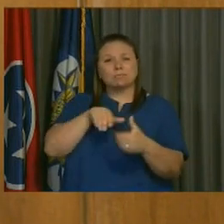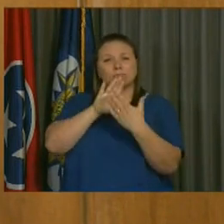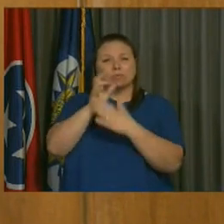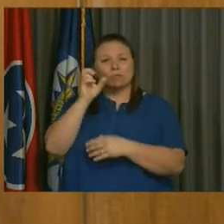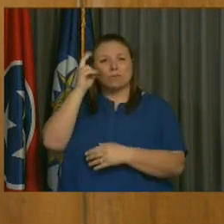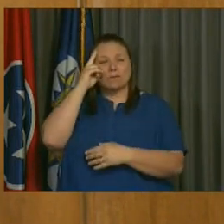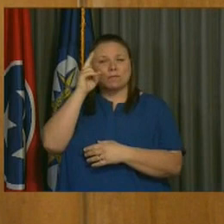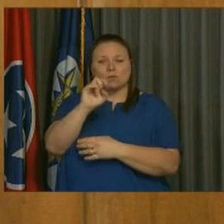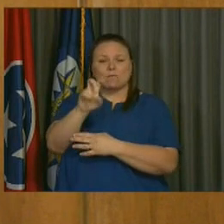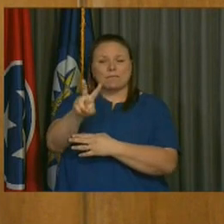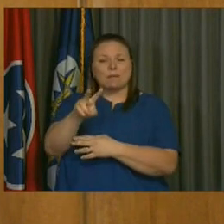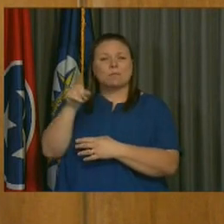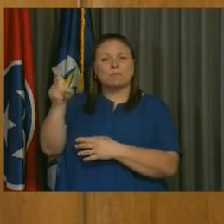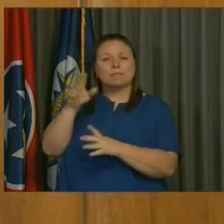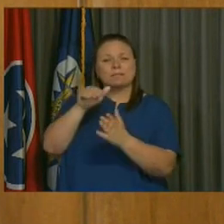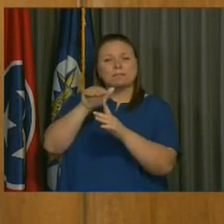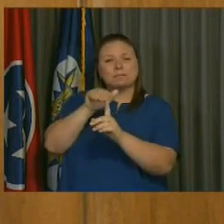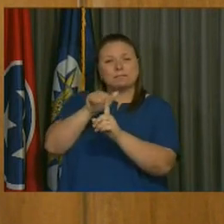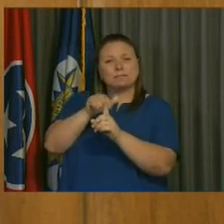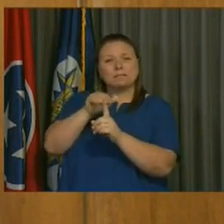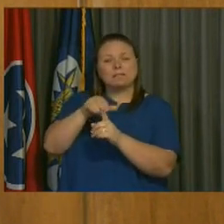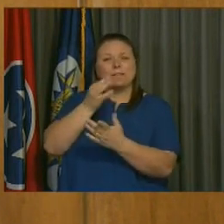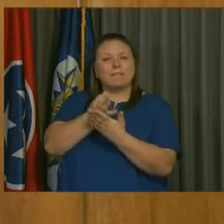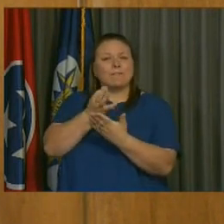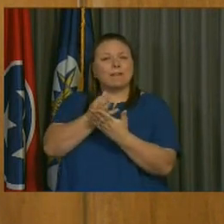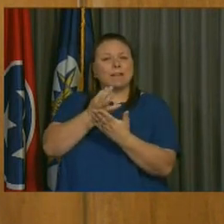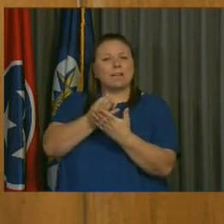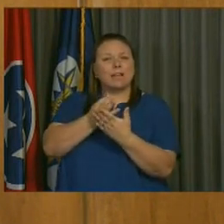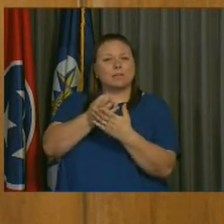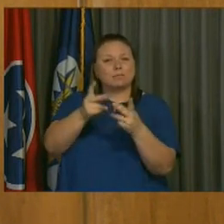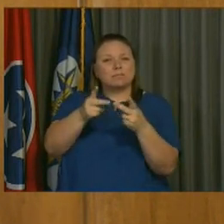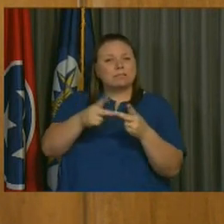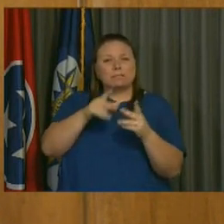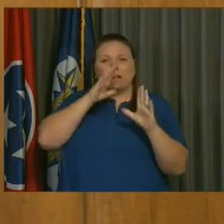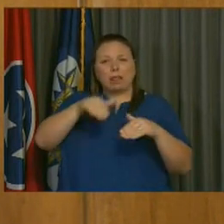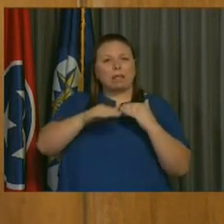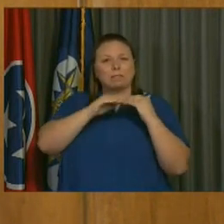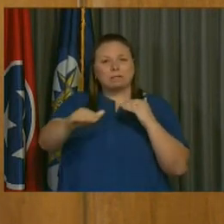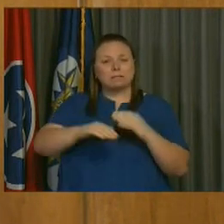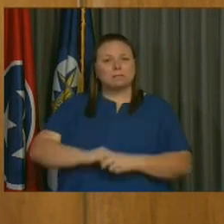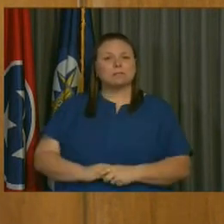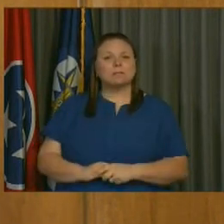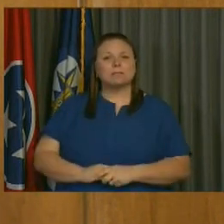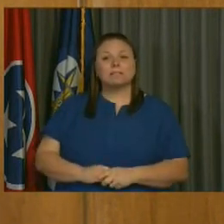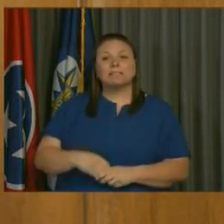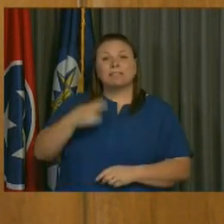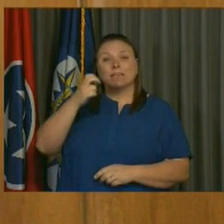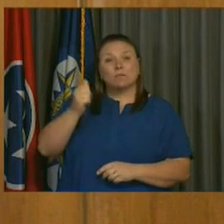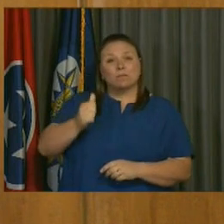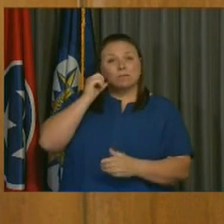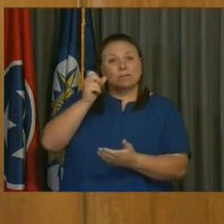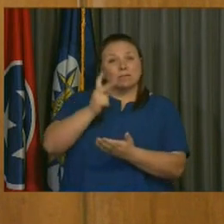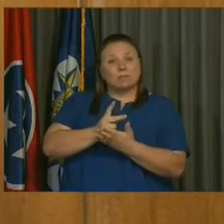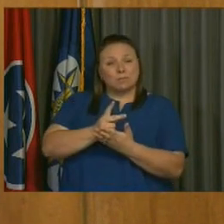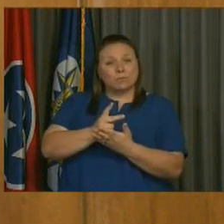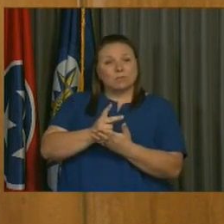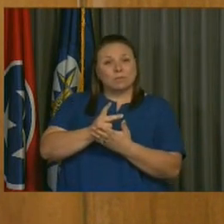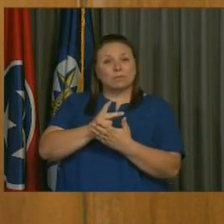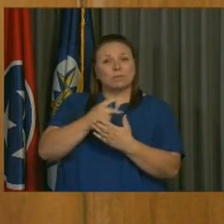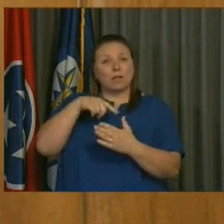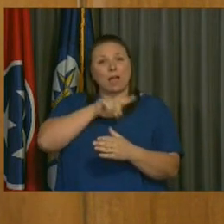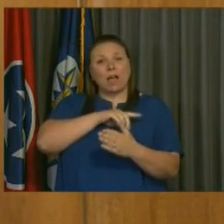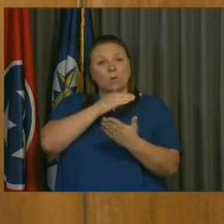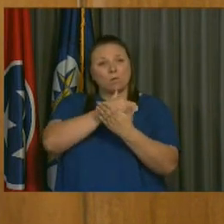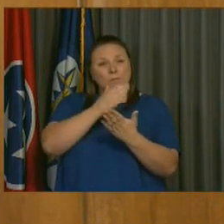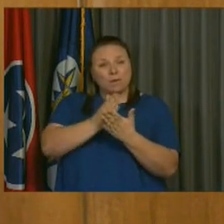simply put, he warned that Metro's financial position was not stable then. He had not and would not approve Metro's prevailing budget